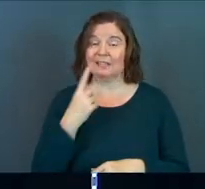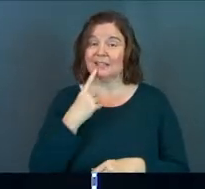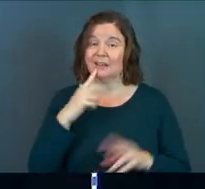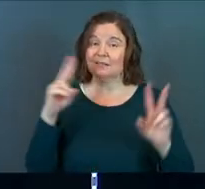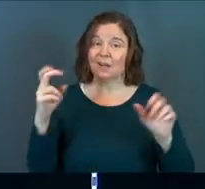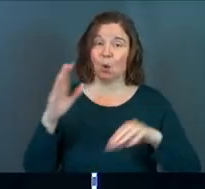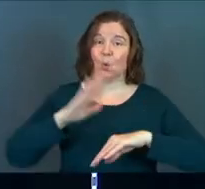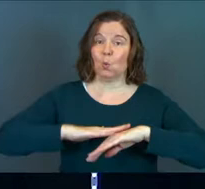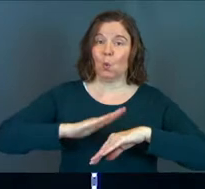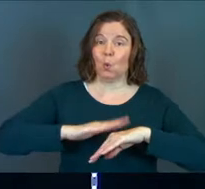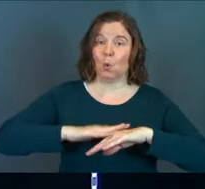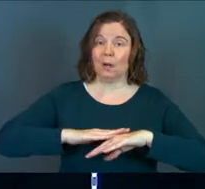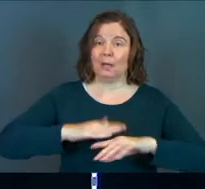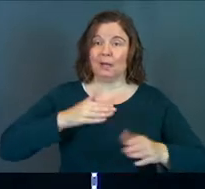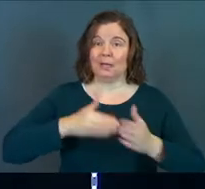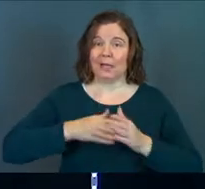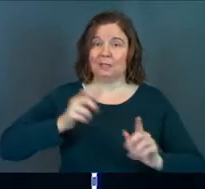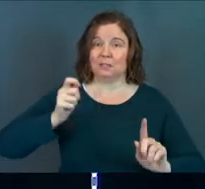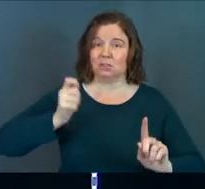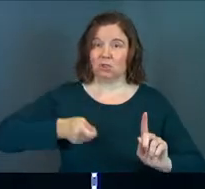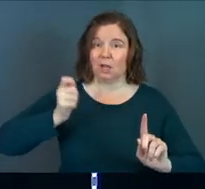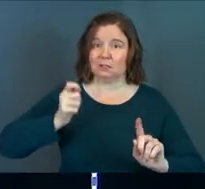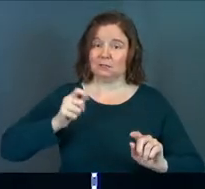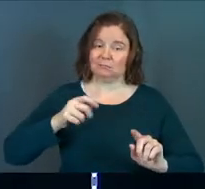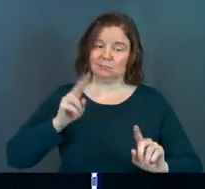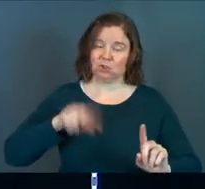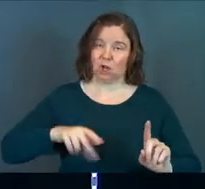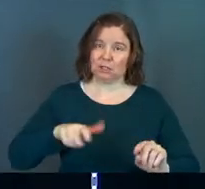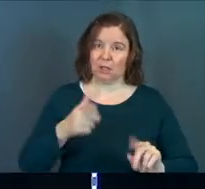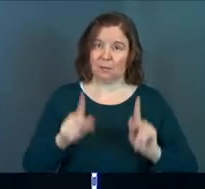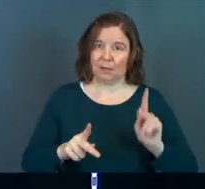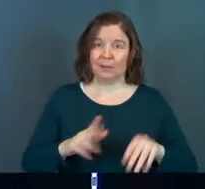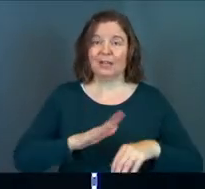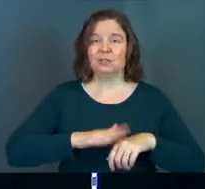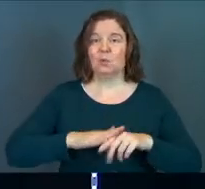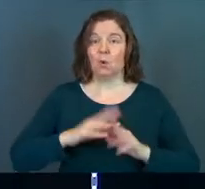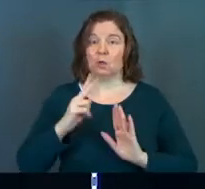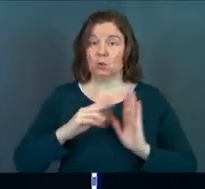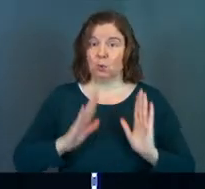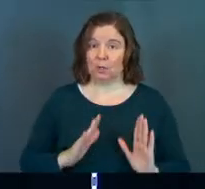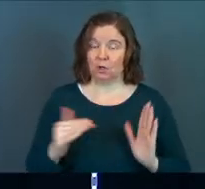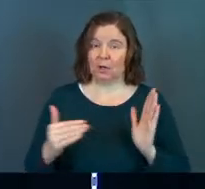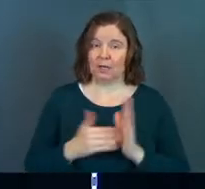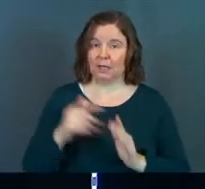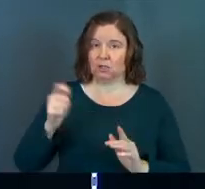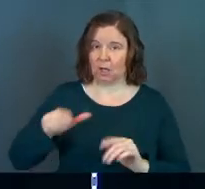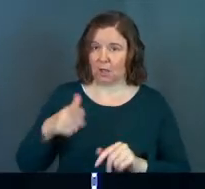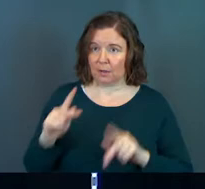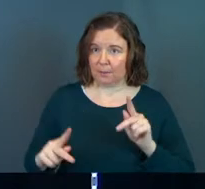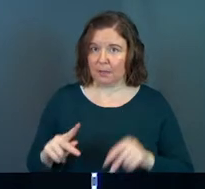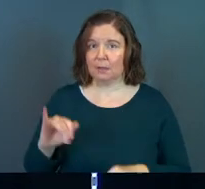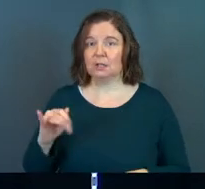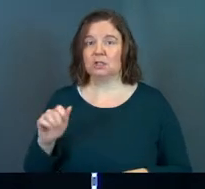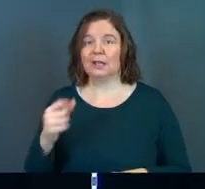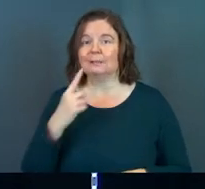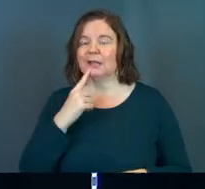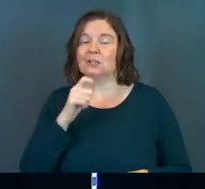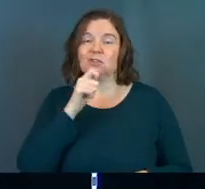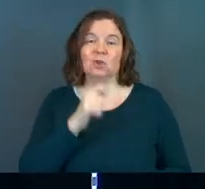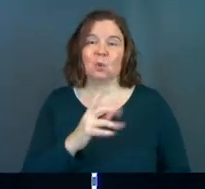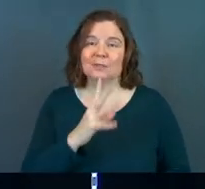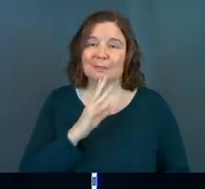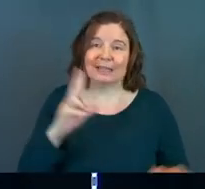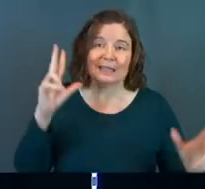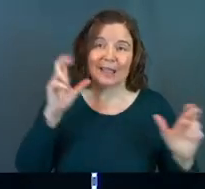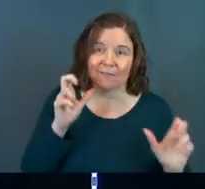Warning Against Judging Others, okay? A warning to the reader against judging others. James says things like, don't